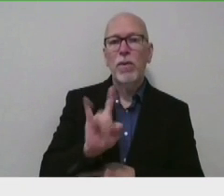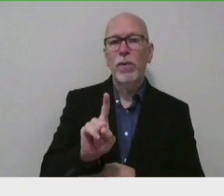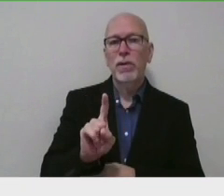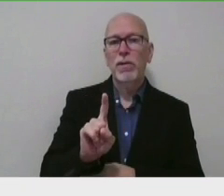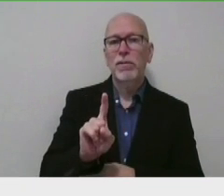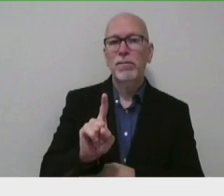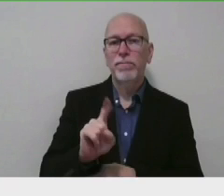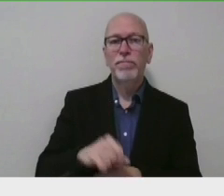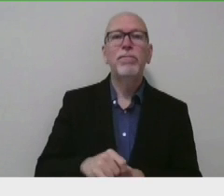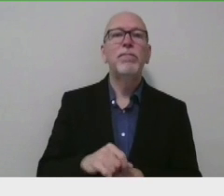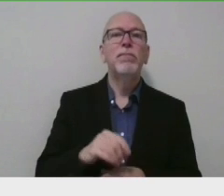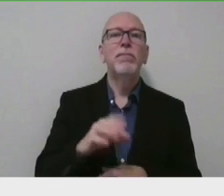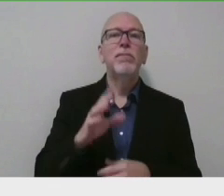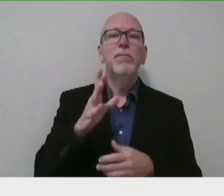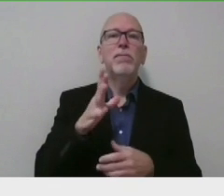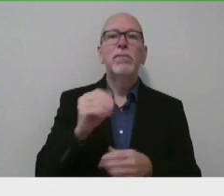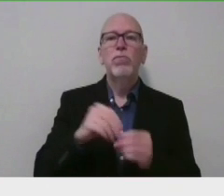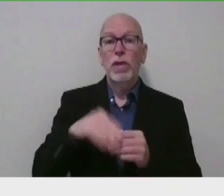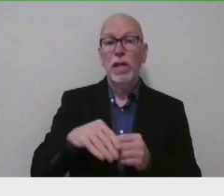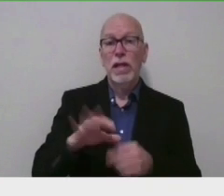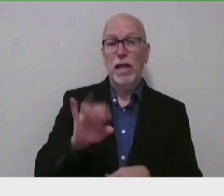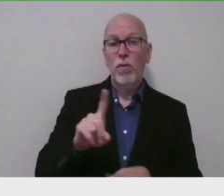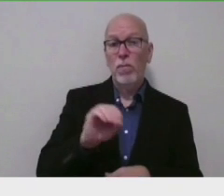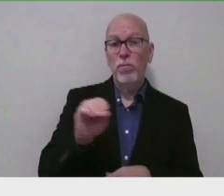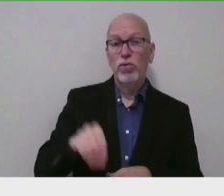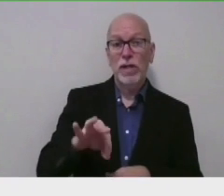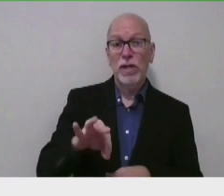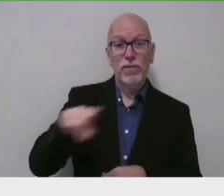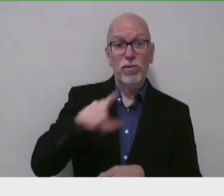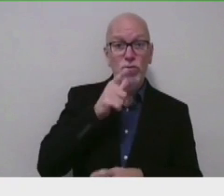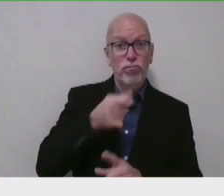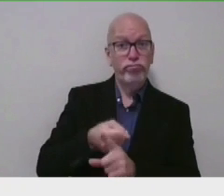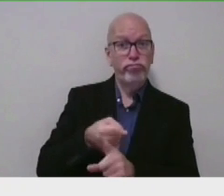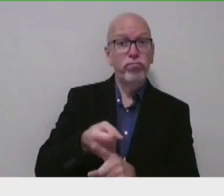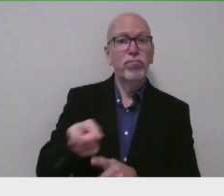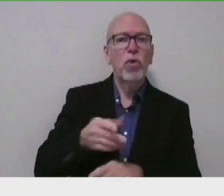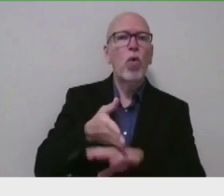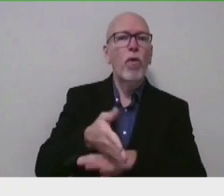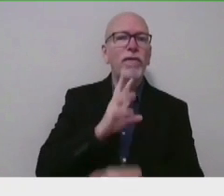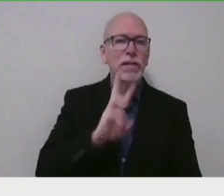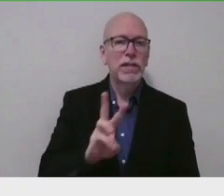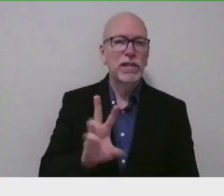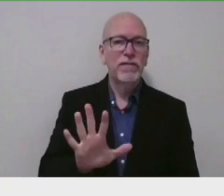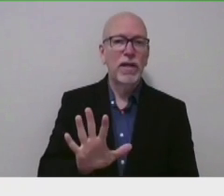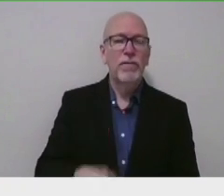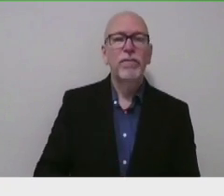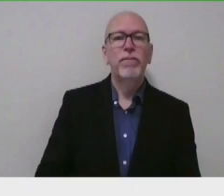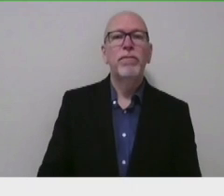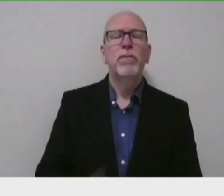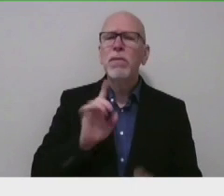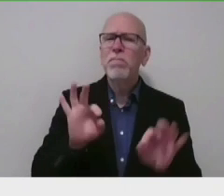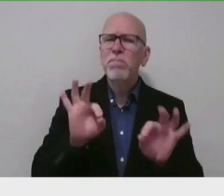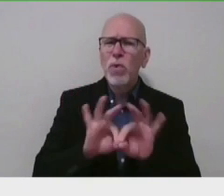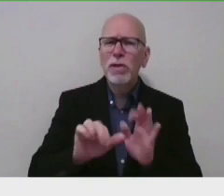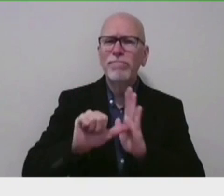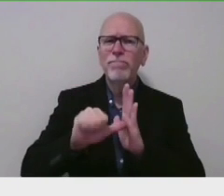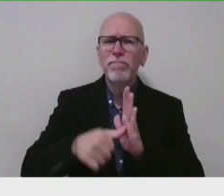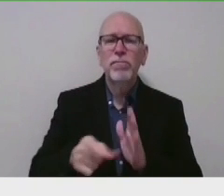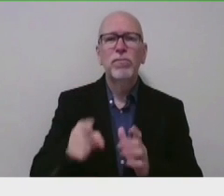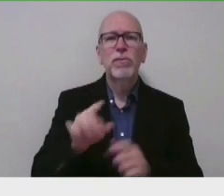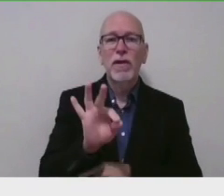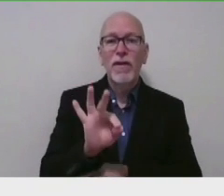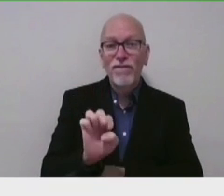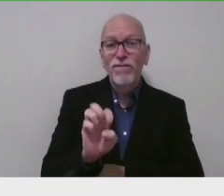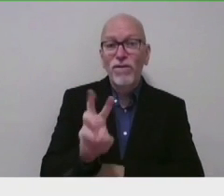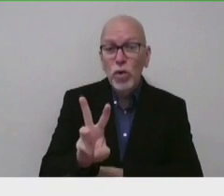and more than 91% have occurred in individuals over the age of 65. It's important to remember that very few vaccines